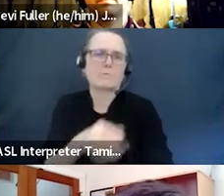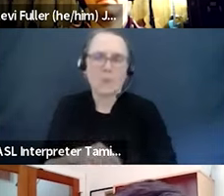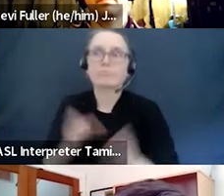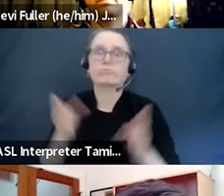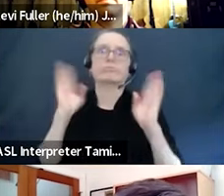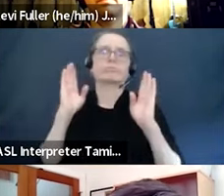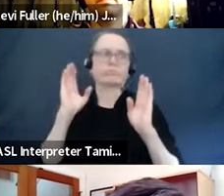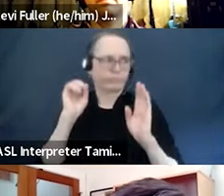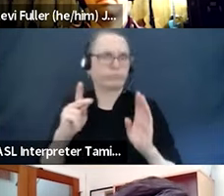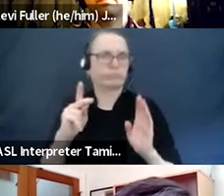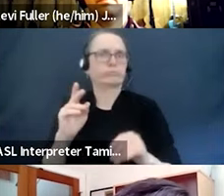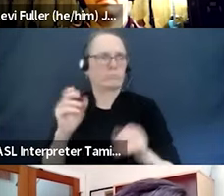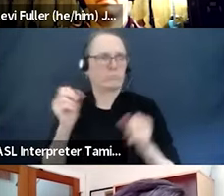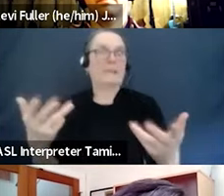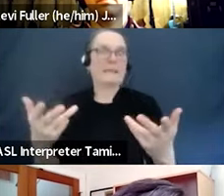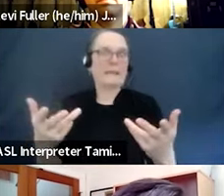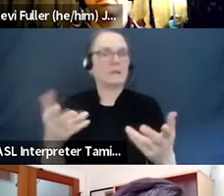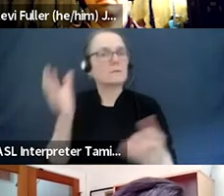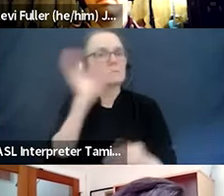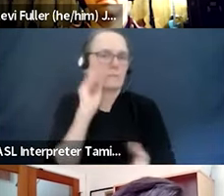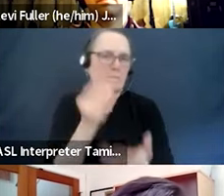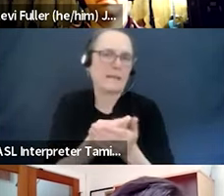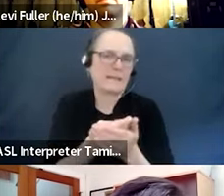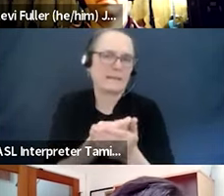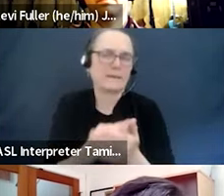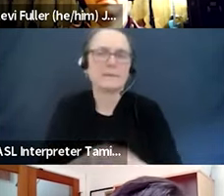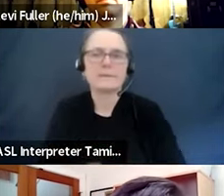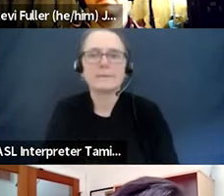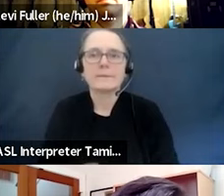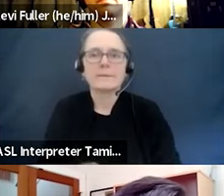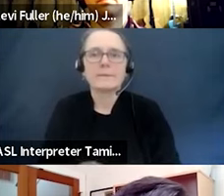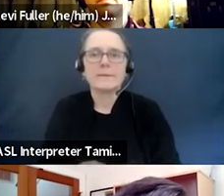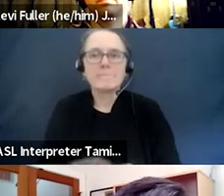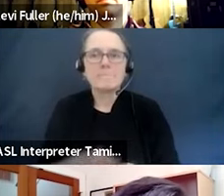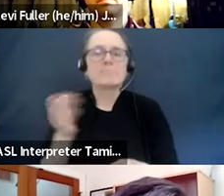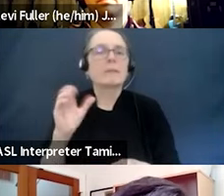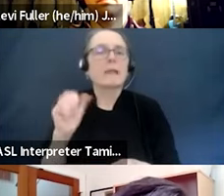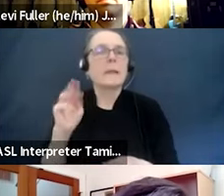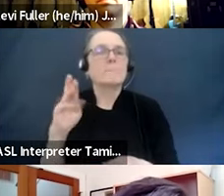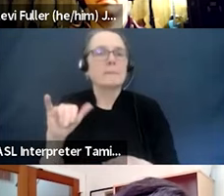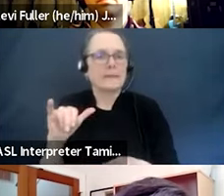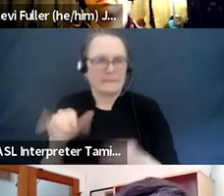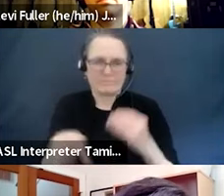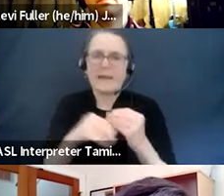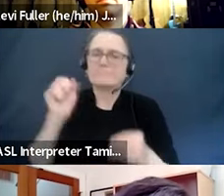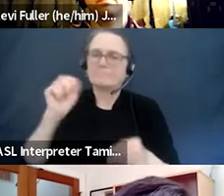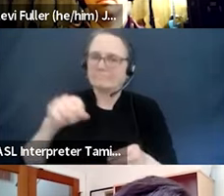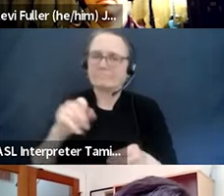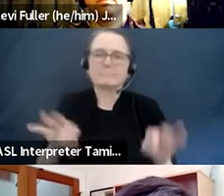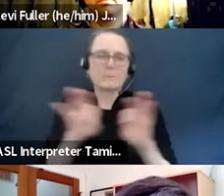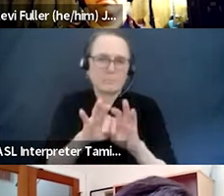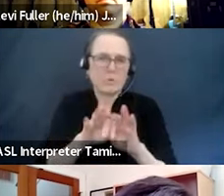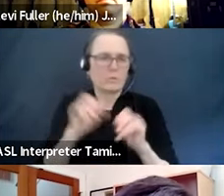with what I do with David and Nina said. I mean, I think that us being able to tell our individual and collective stories